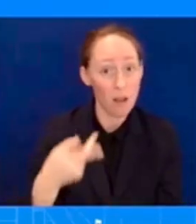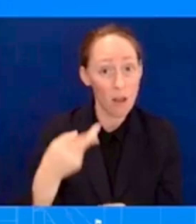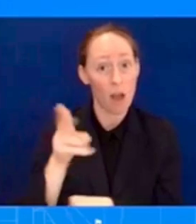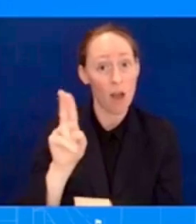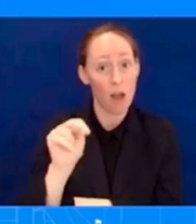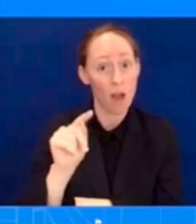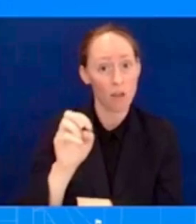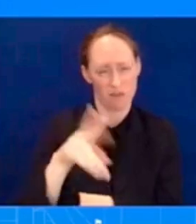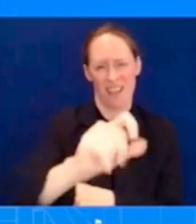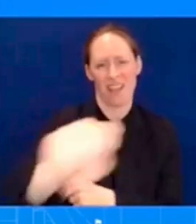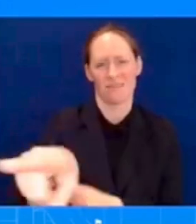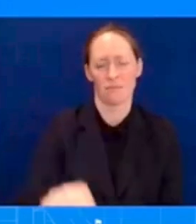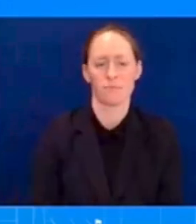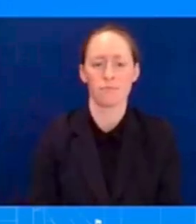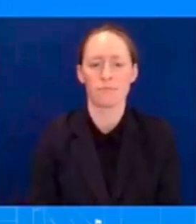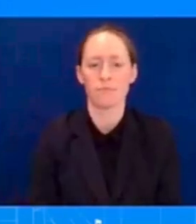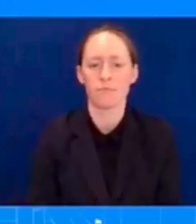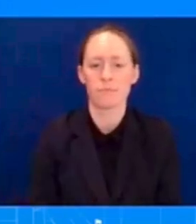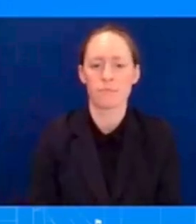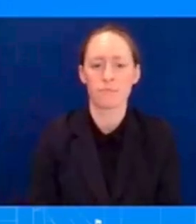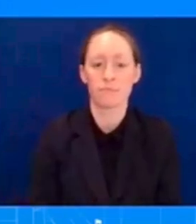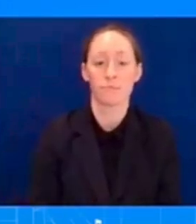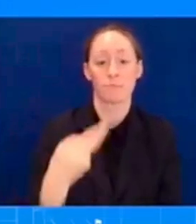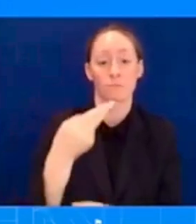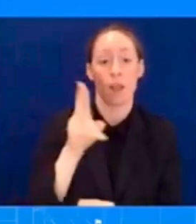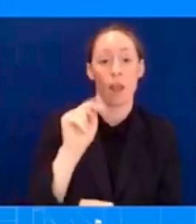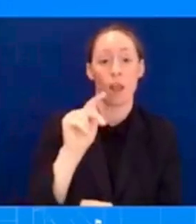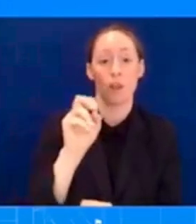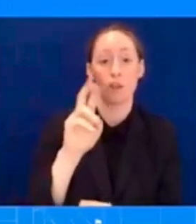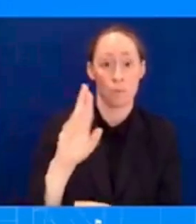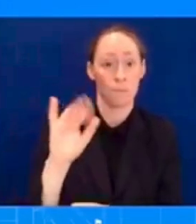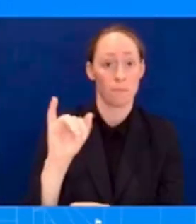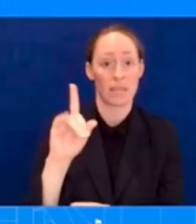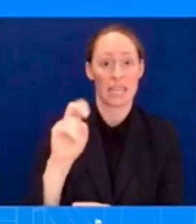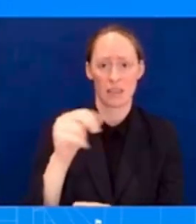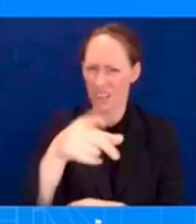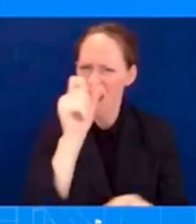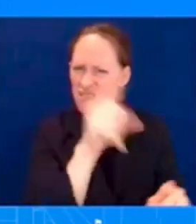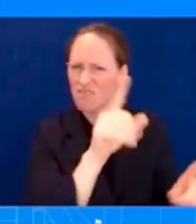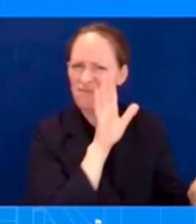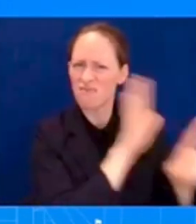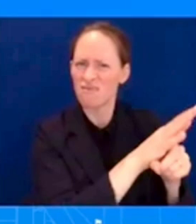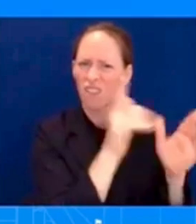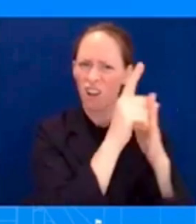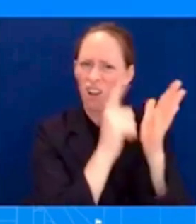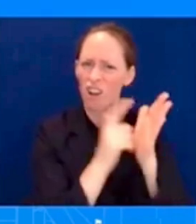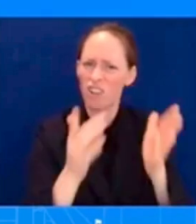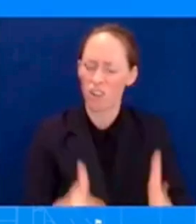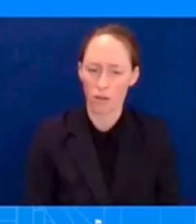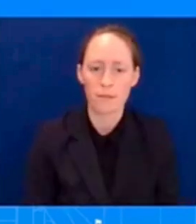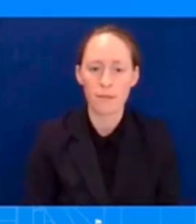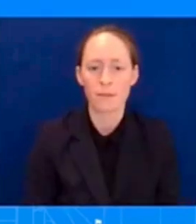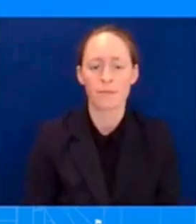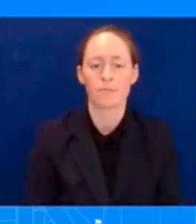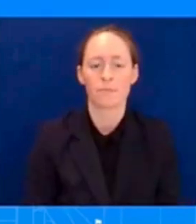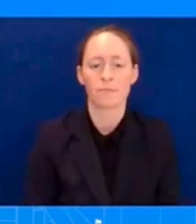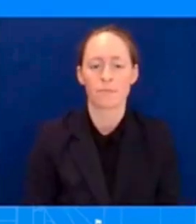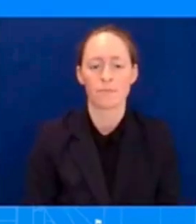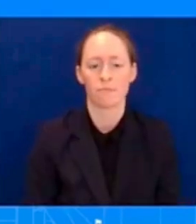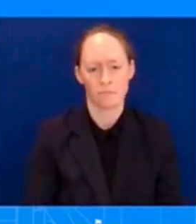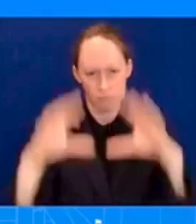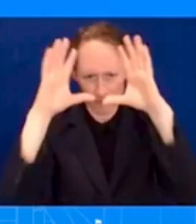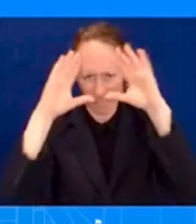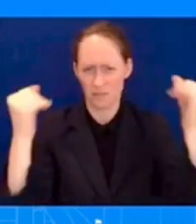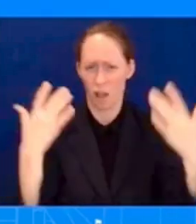personal representatives. I will say this, and you've heard this from the President, is that he loves his son and he is proud of him